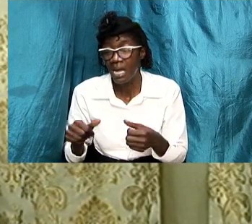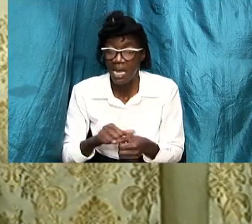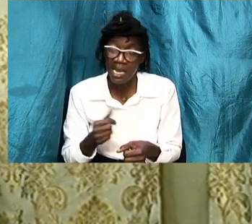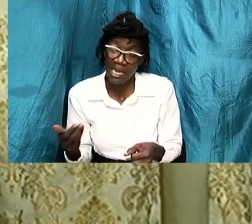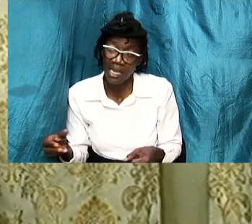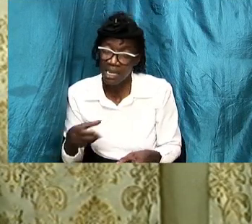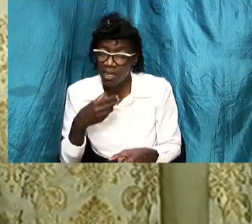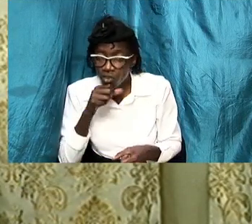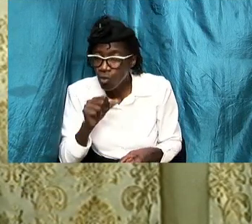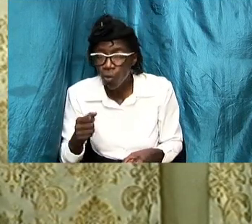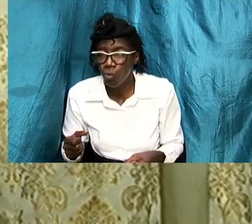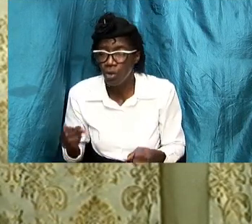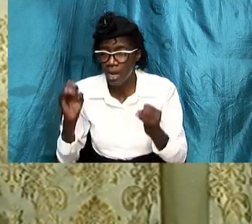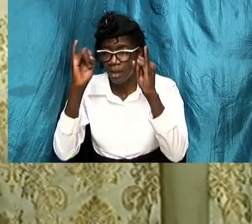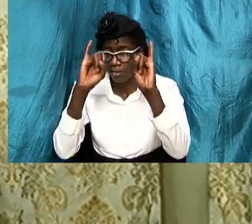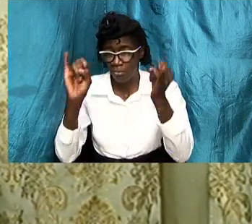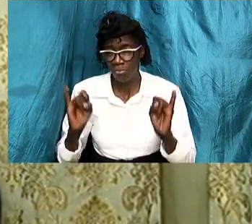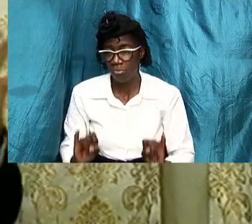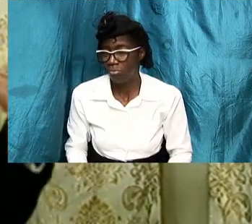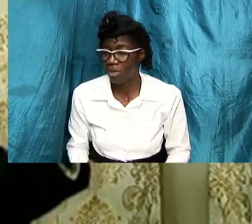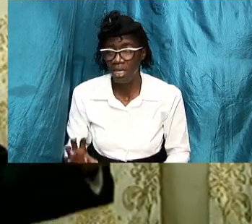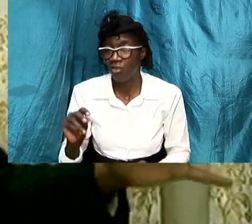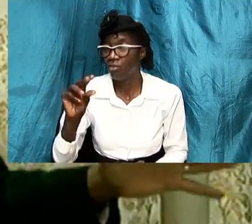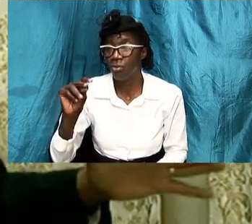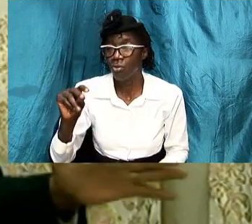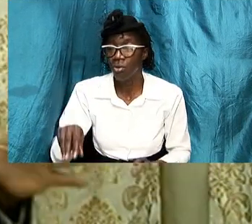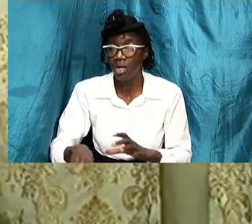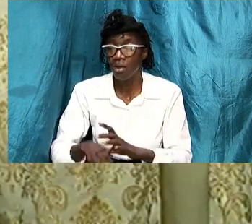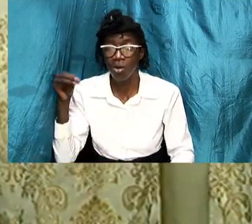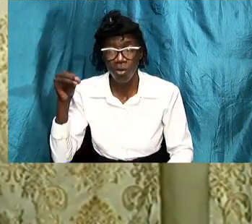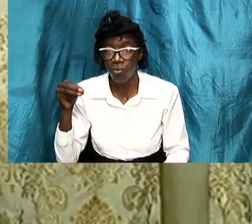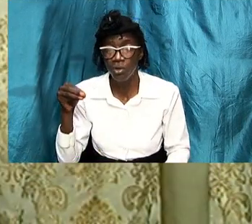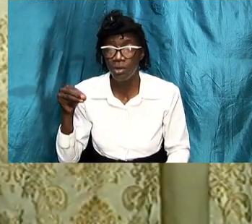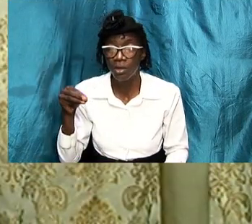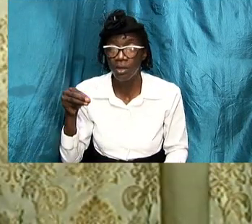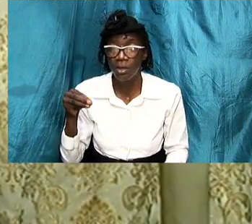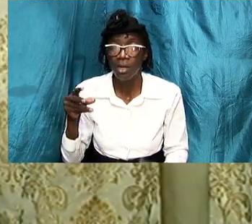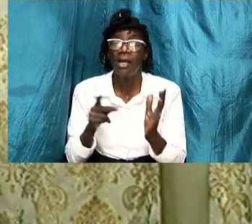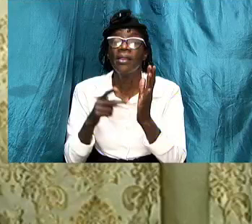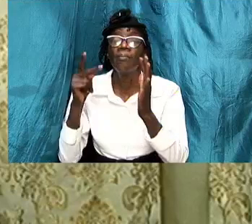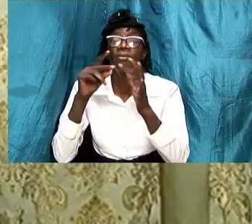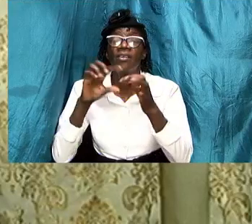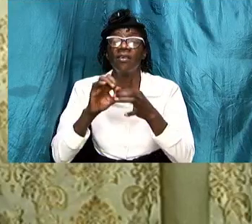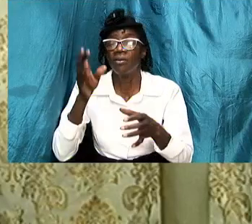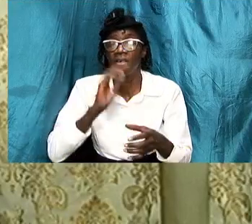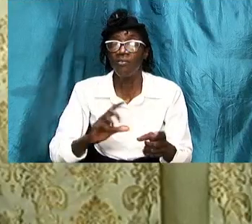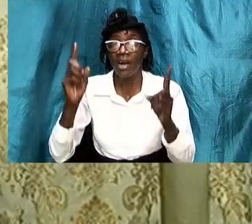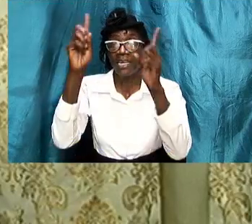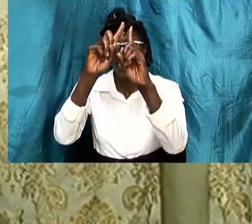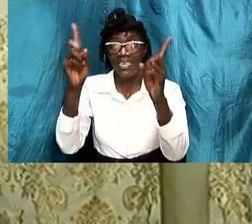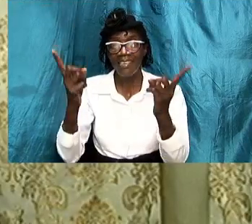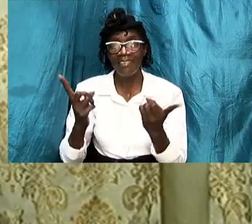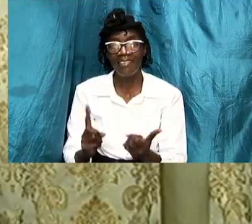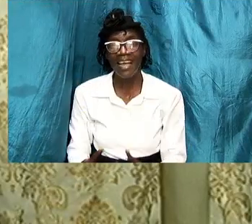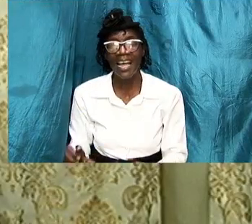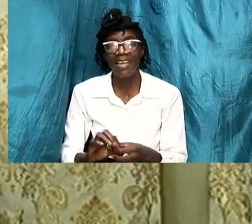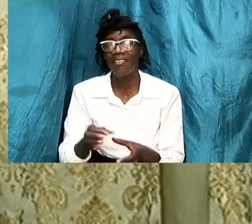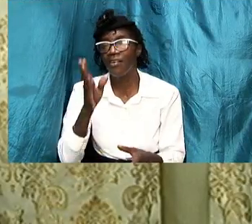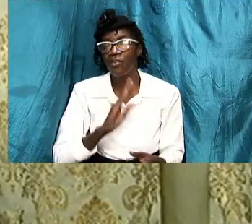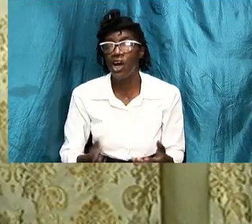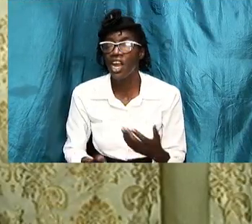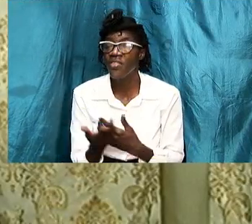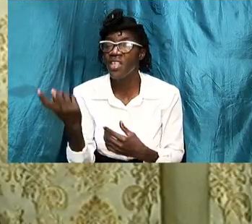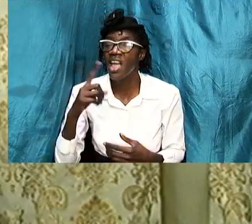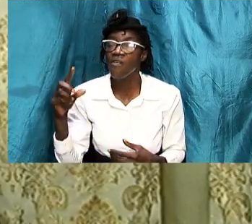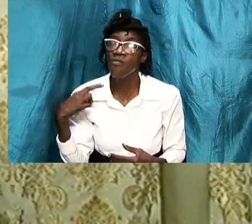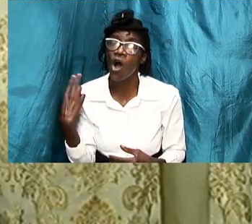-fashioned we're not talking about anything that is out of vogue the principles of god the design of god are there for